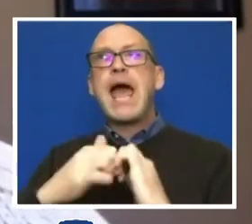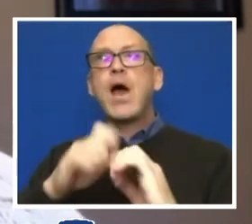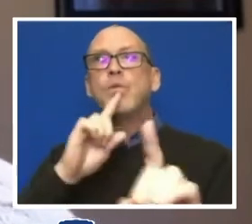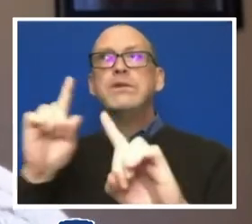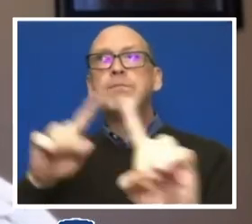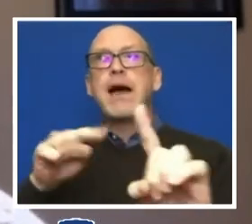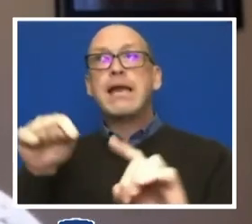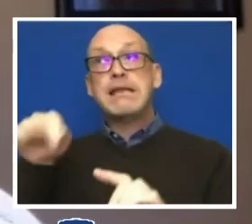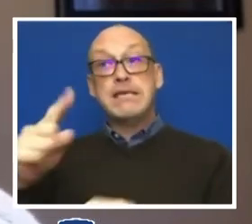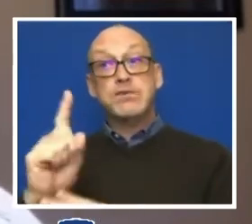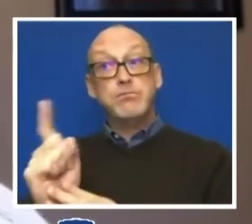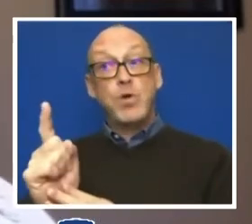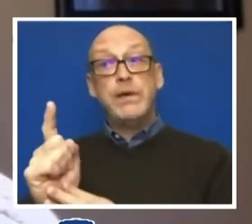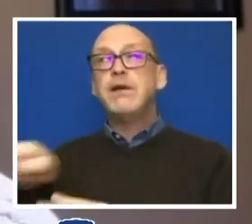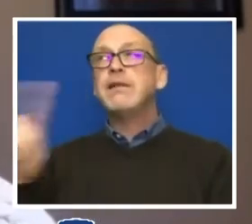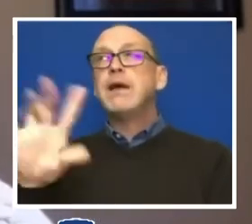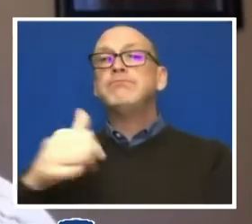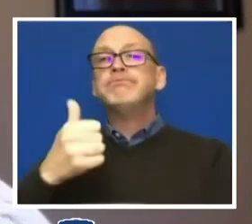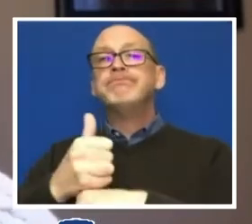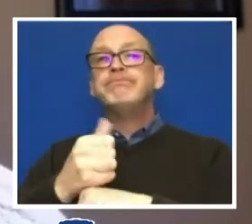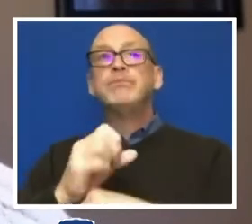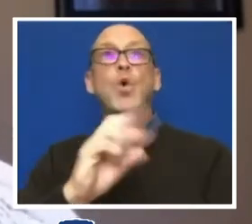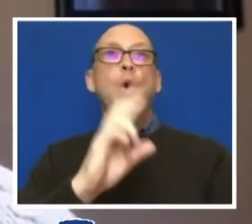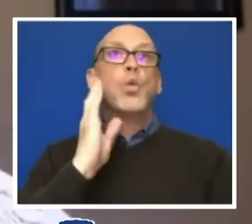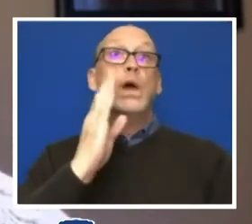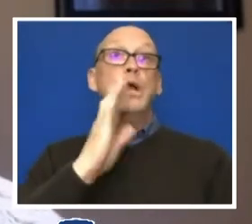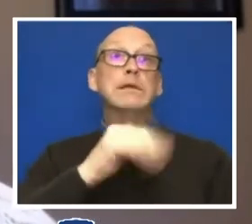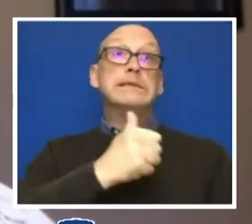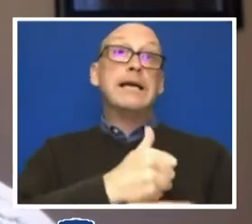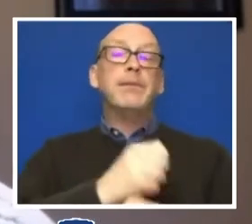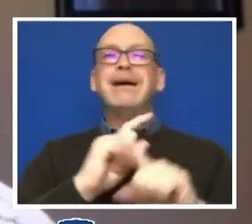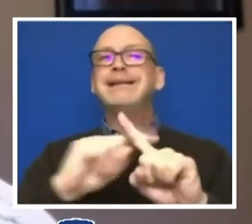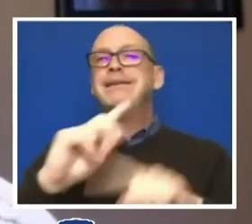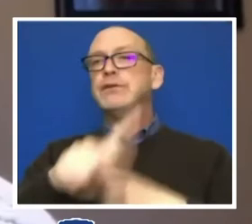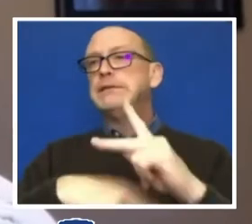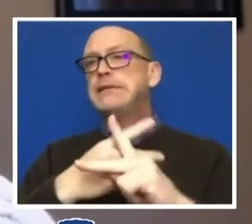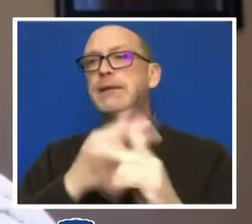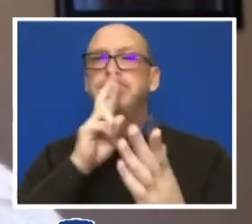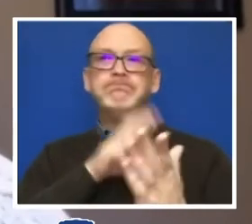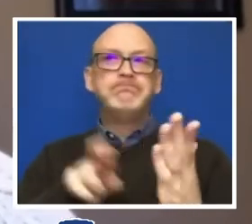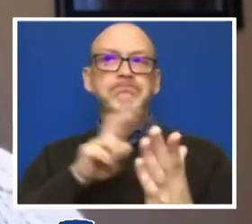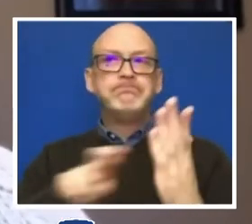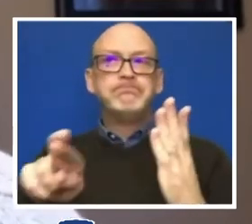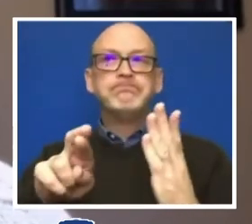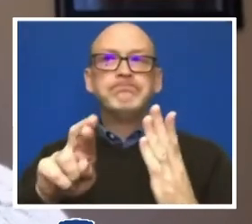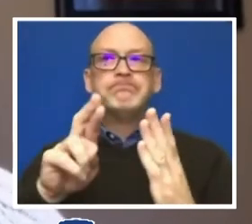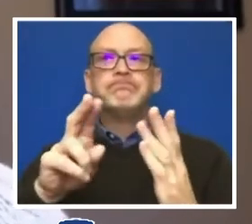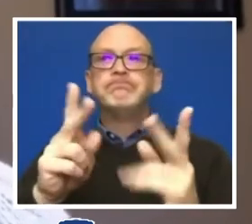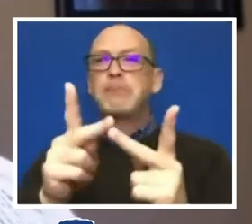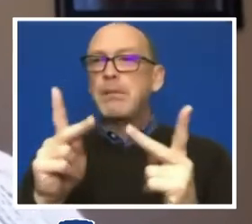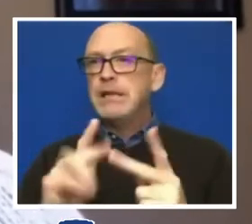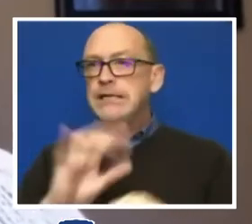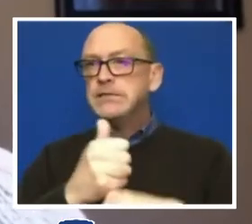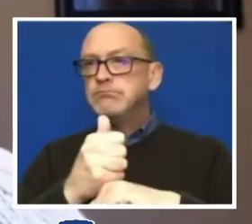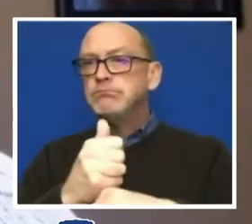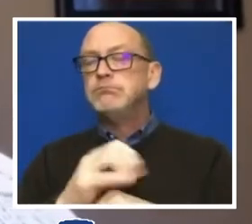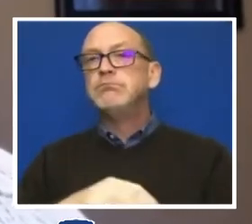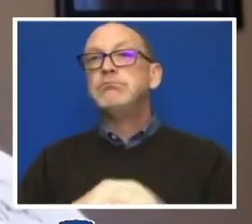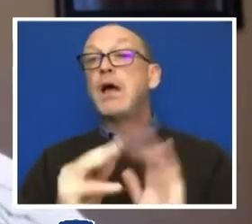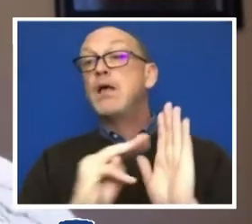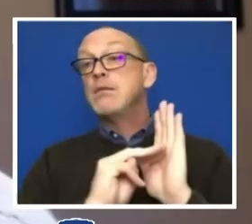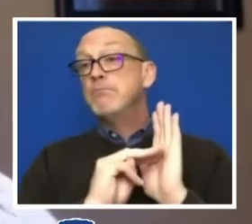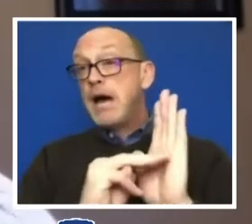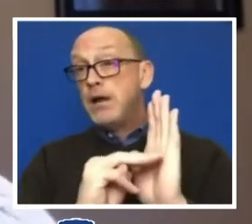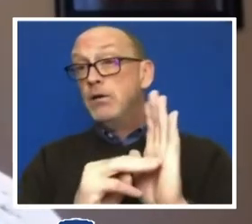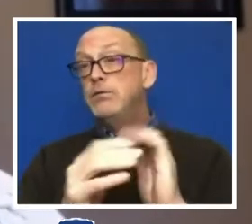are setting up or in the process of setting up different kinds of research entities. And the model from where I